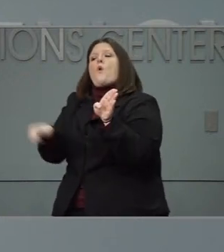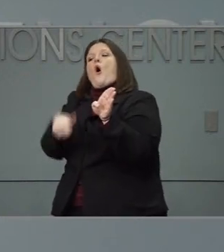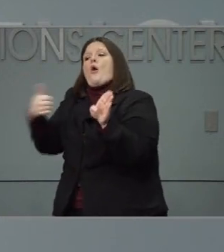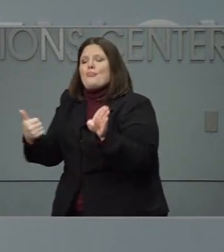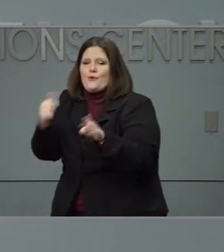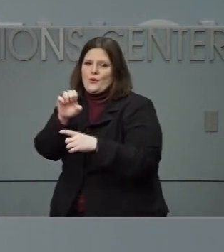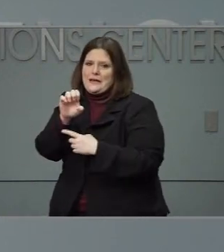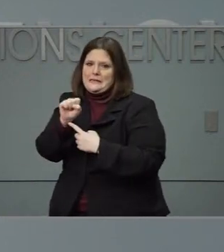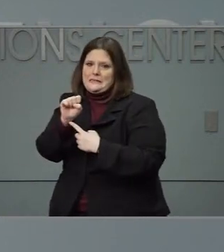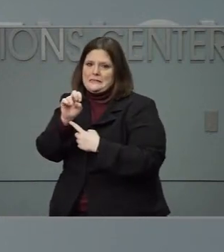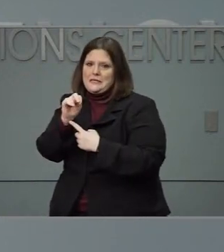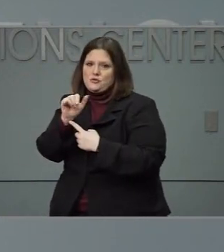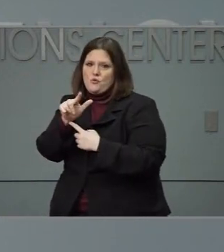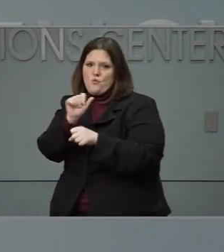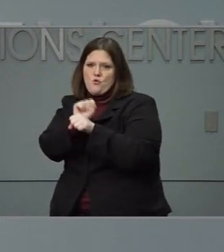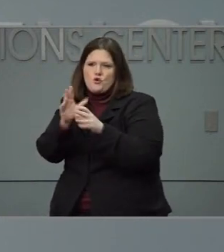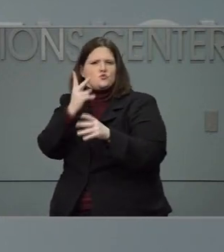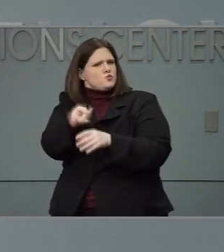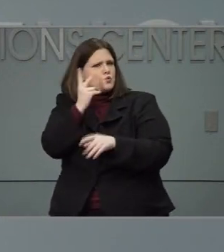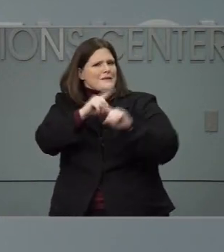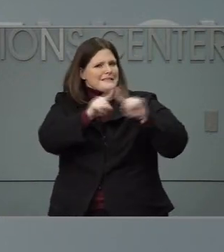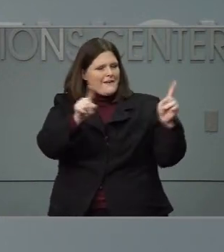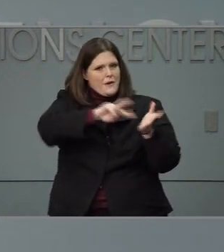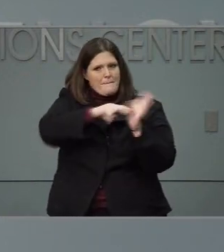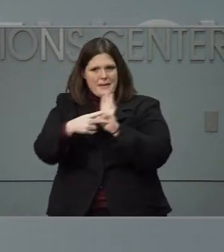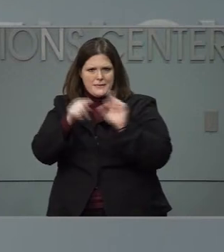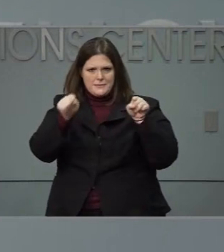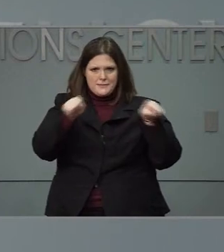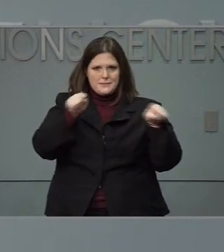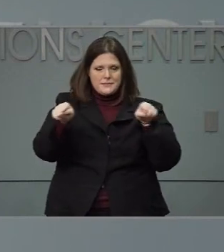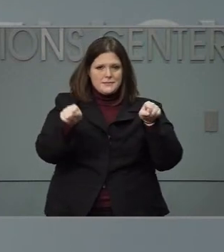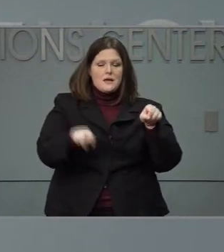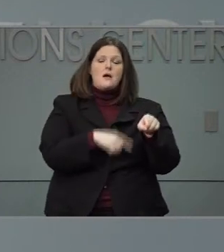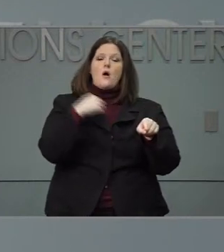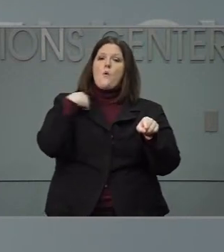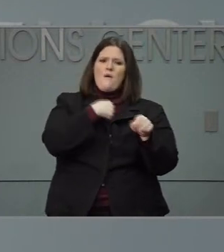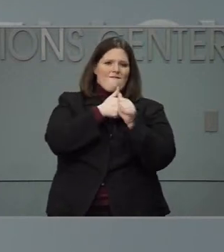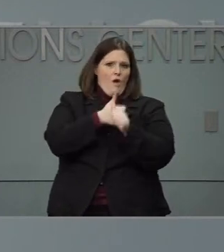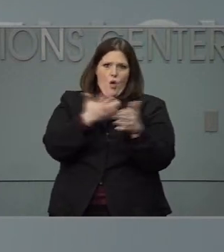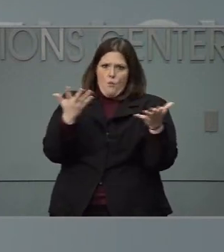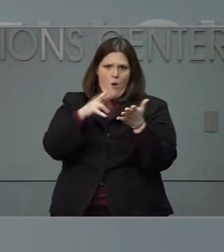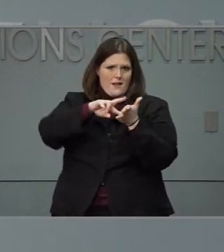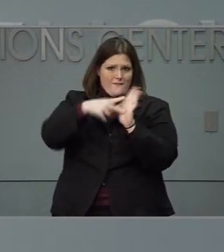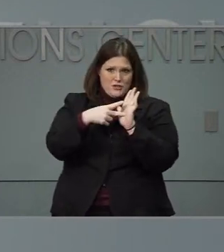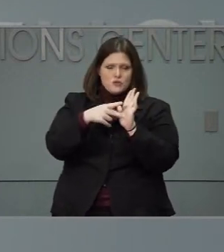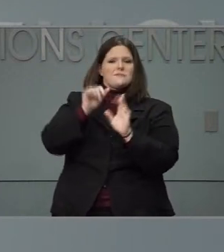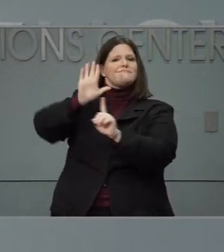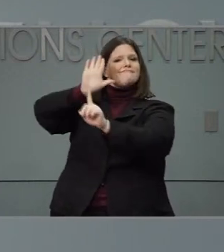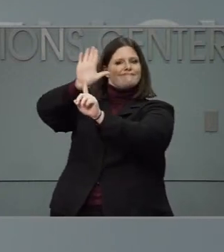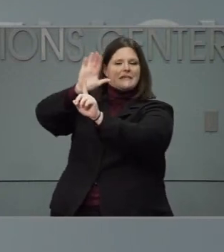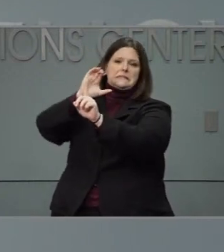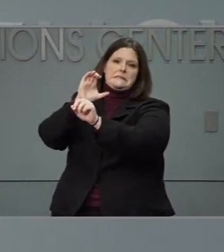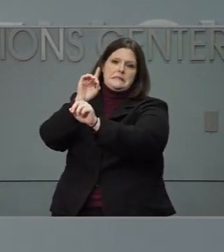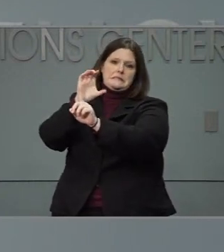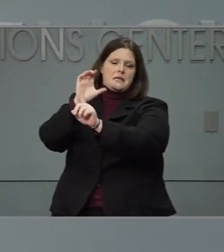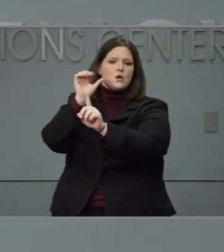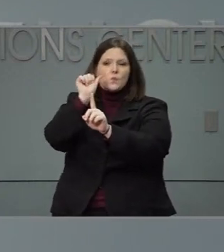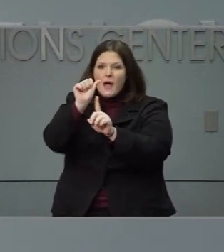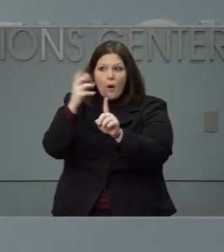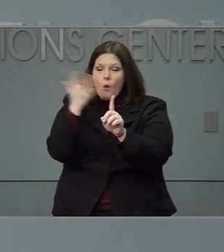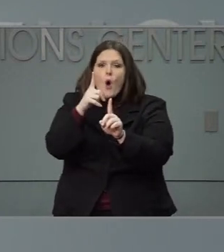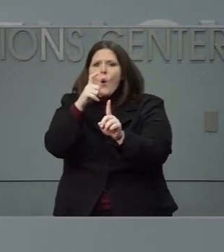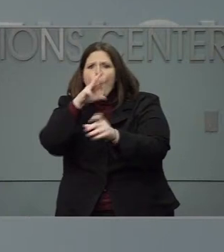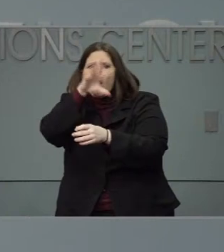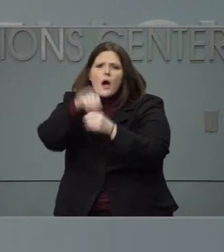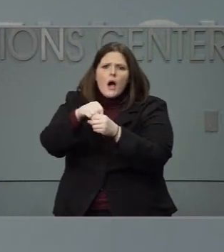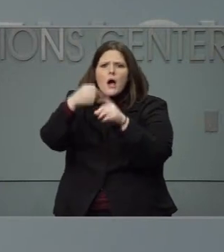open to frontline essential workers and that is defined by the CDC. You can find that on our website.